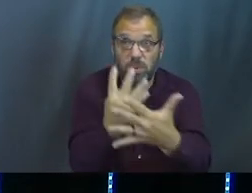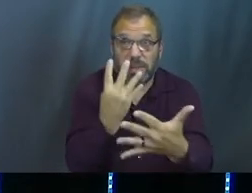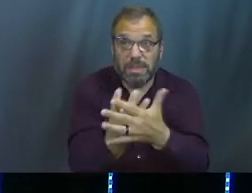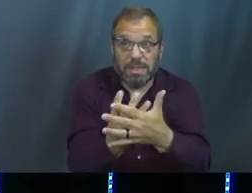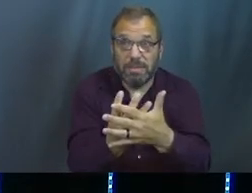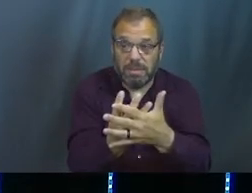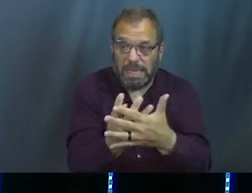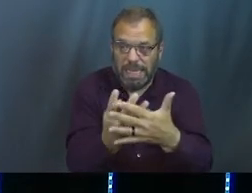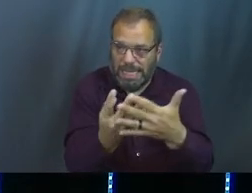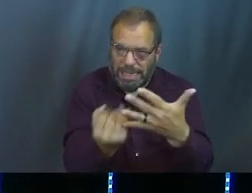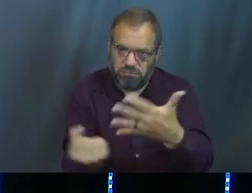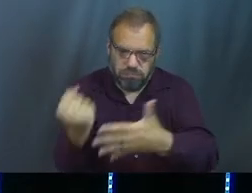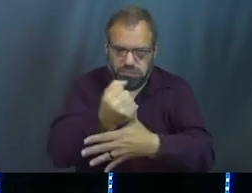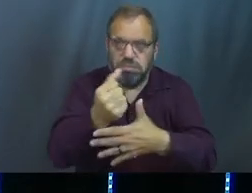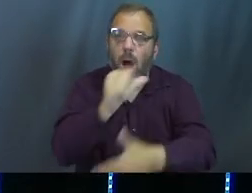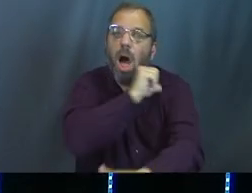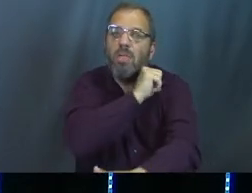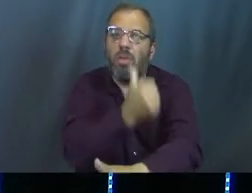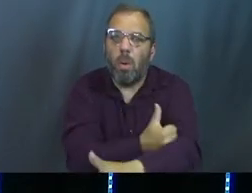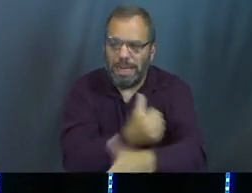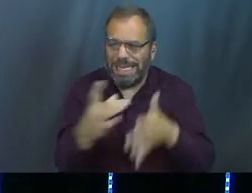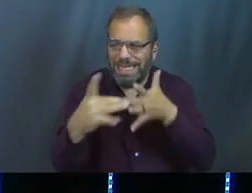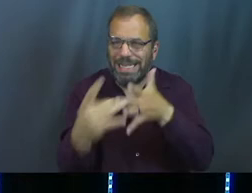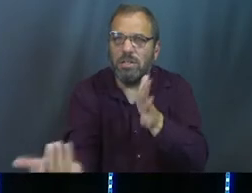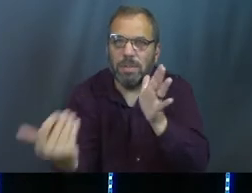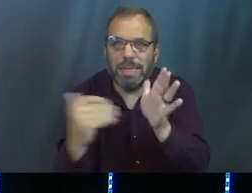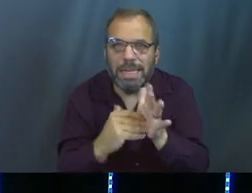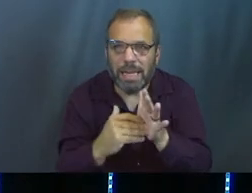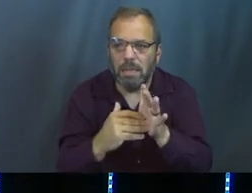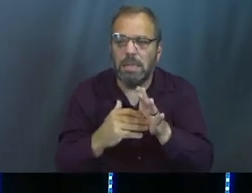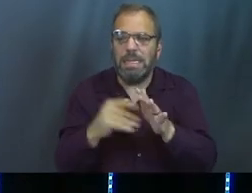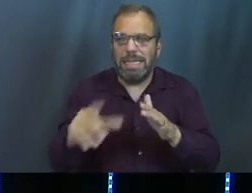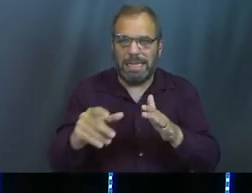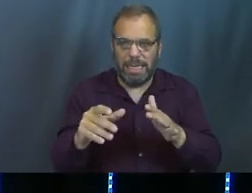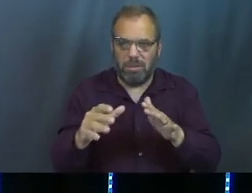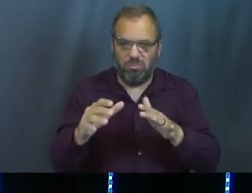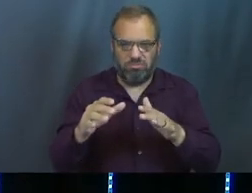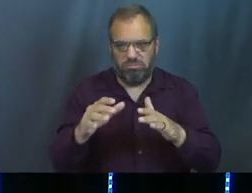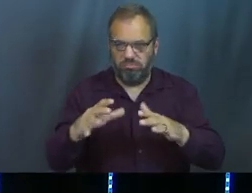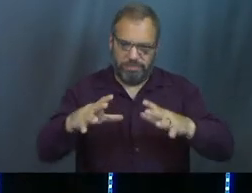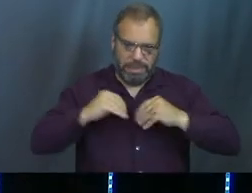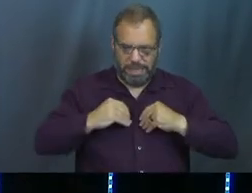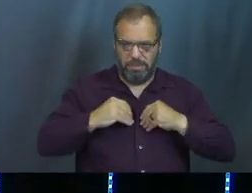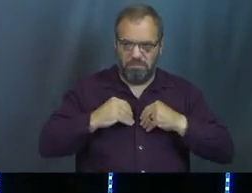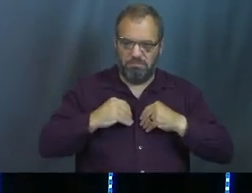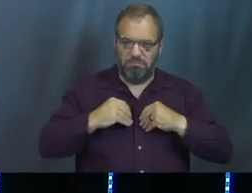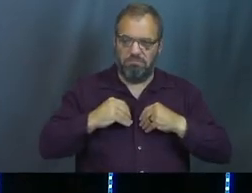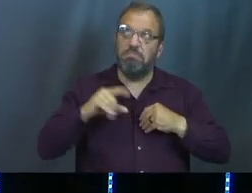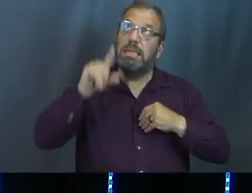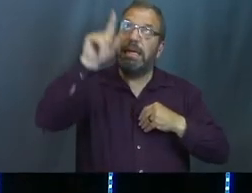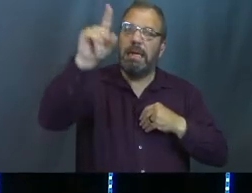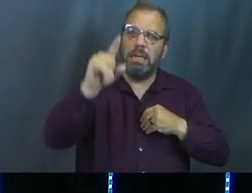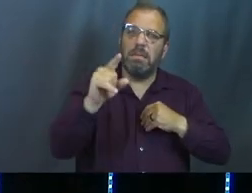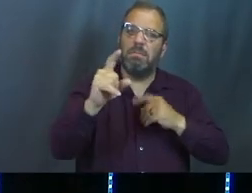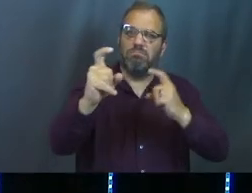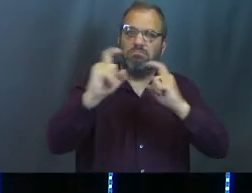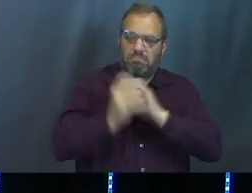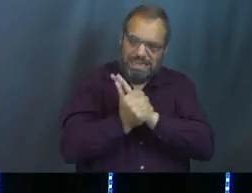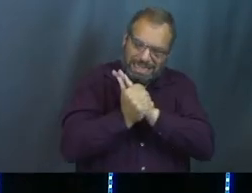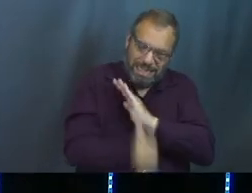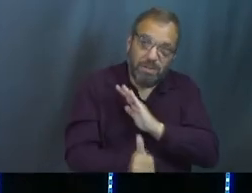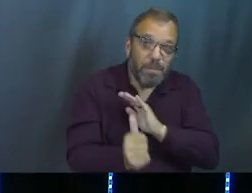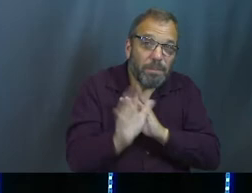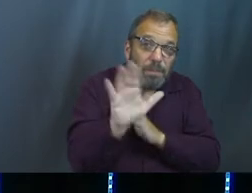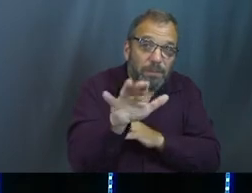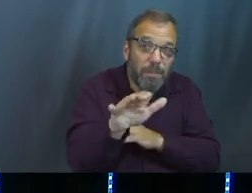he gets a position of authority. He gets leadership again. He gets to step into the gifts that God has given him. I don't know if you